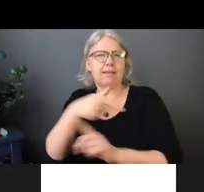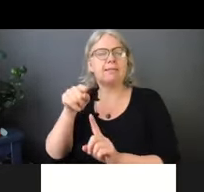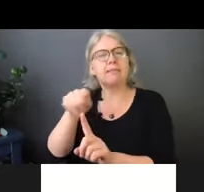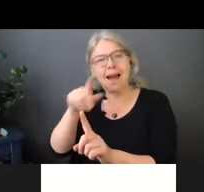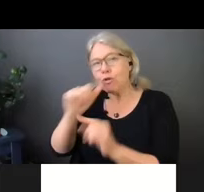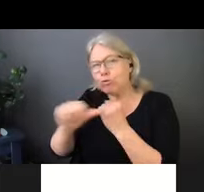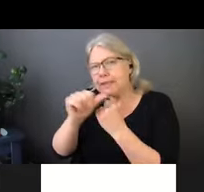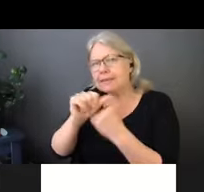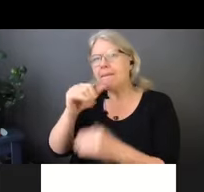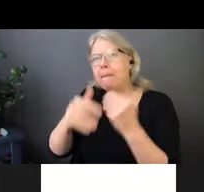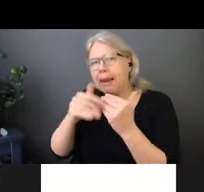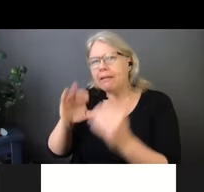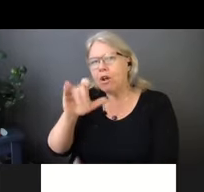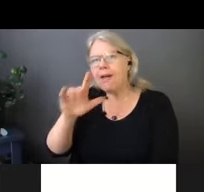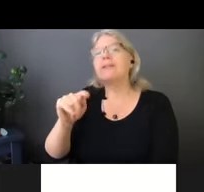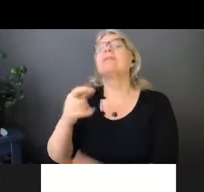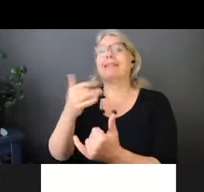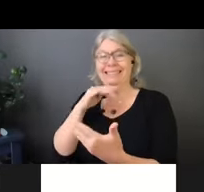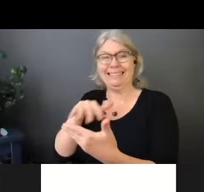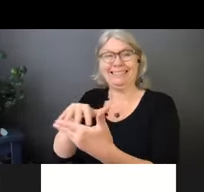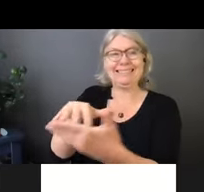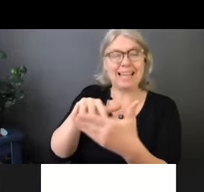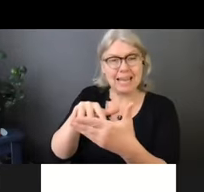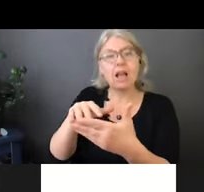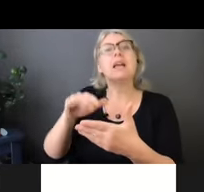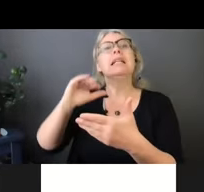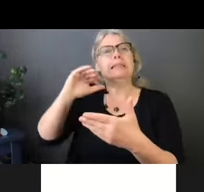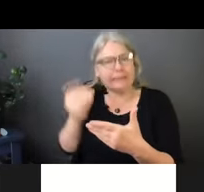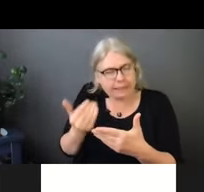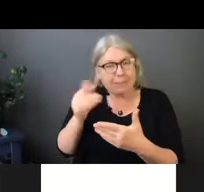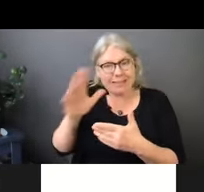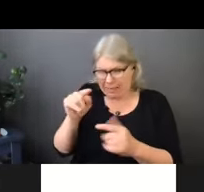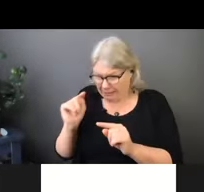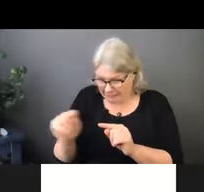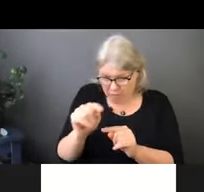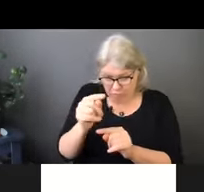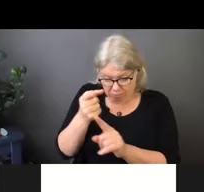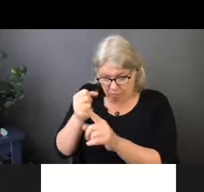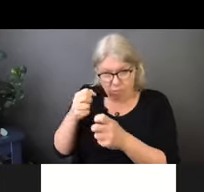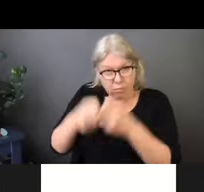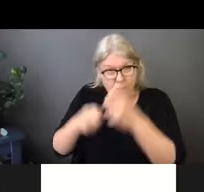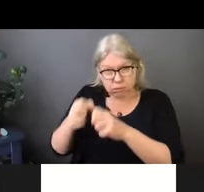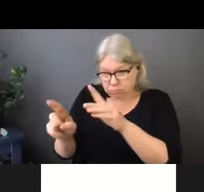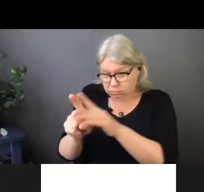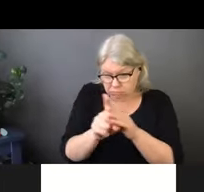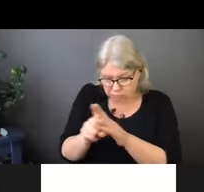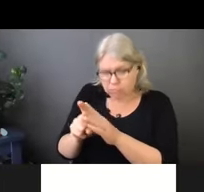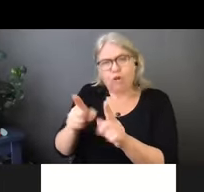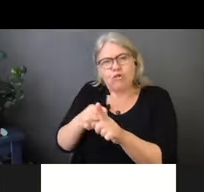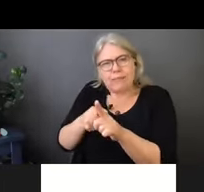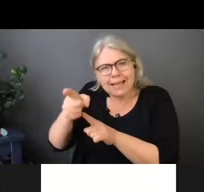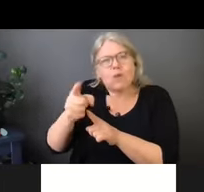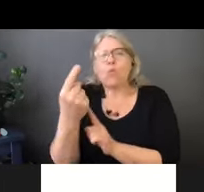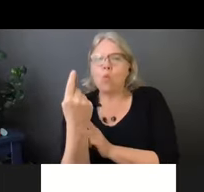um, vat of the actual vaccine. So they think it was related to one sort of large,